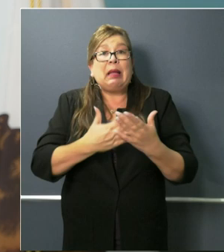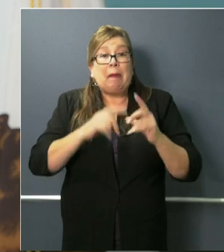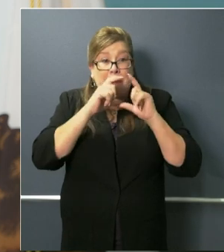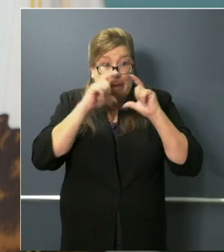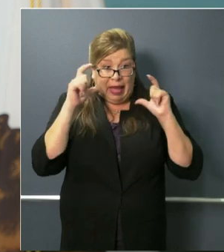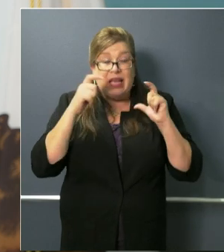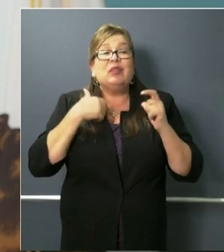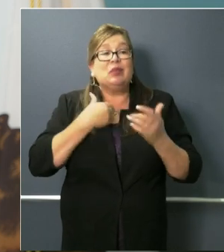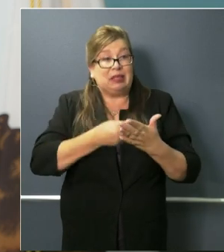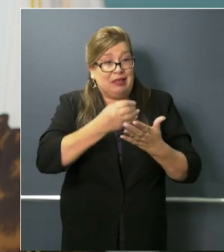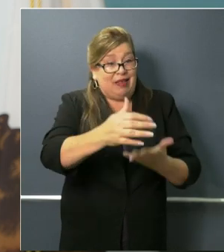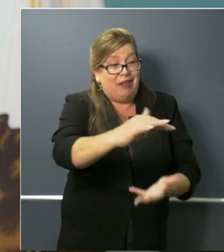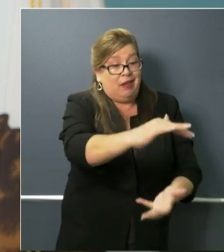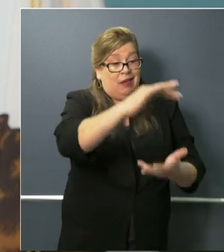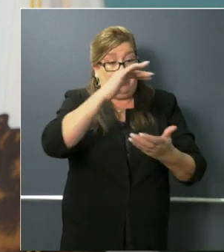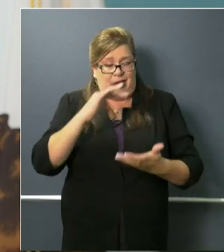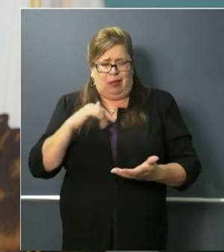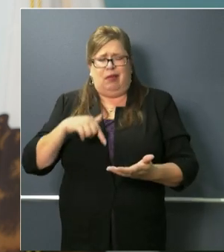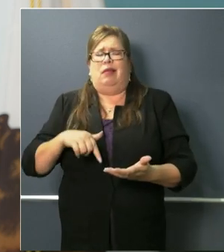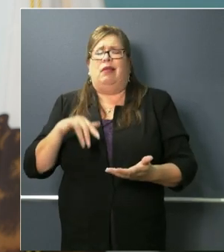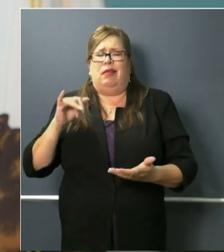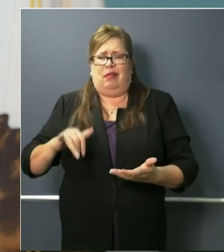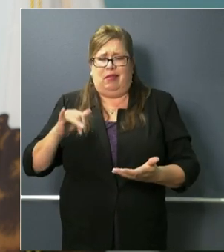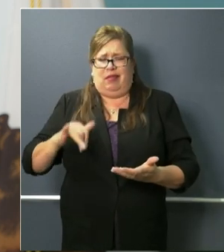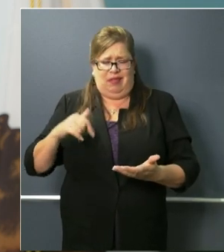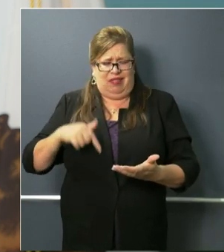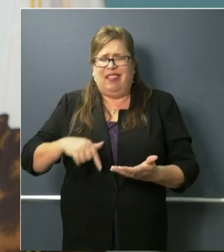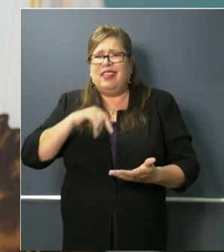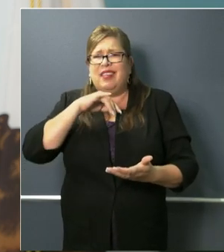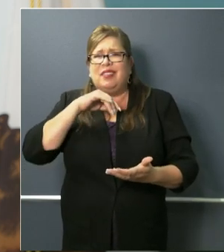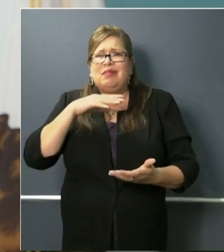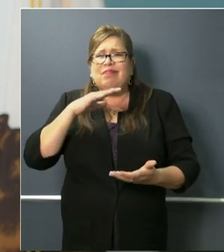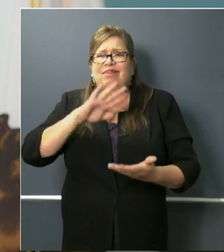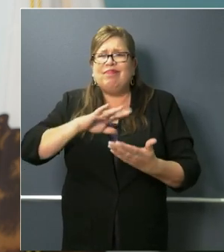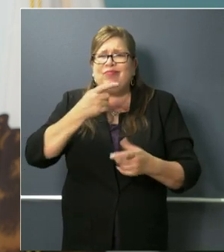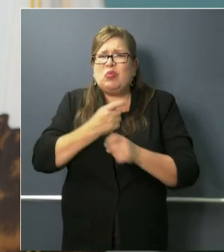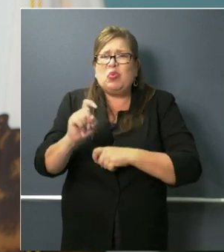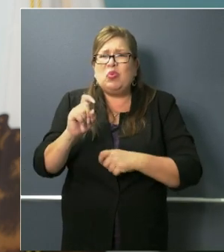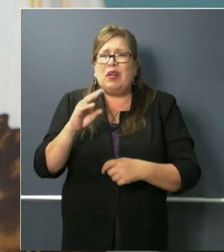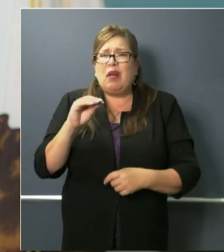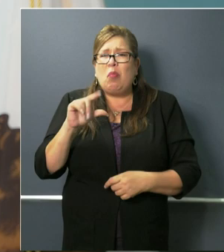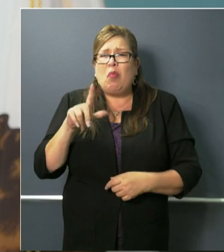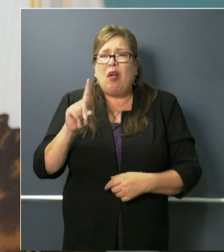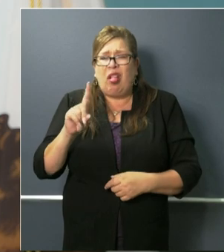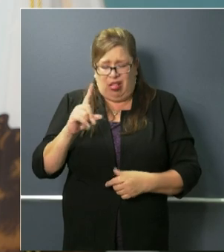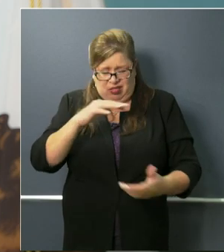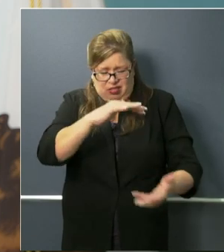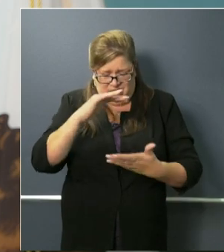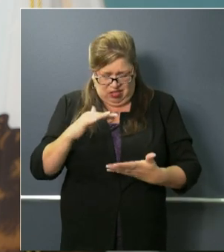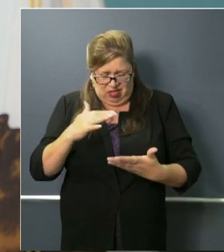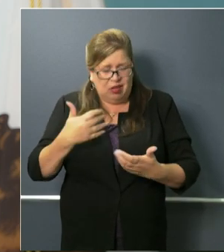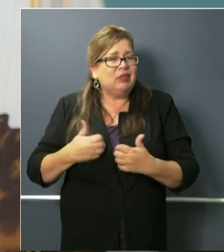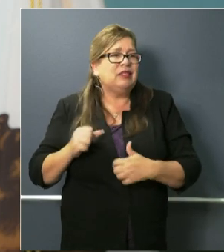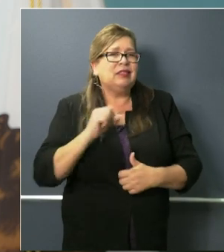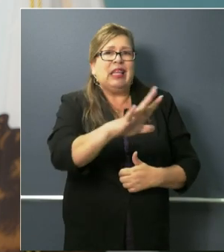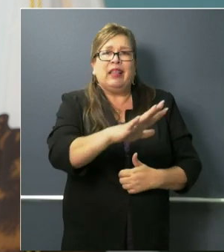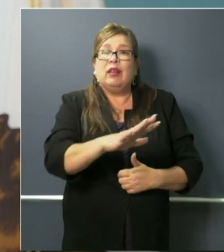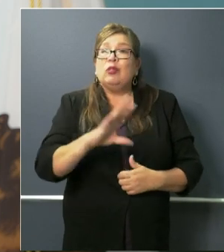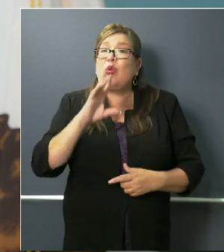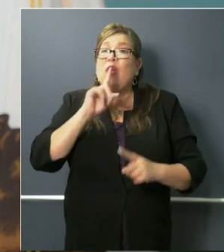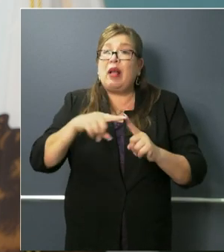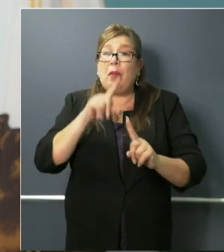example that came in were sent back uh that were moldy so it's not only not receiving the product it's getting